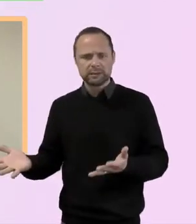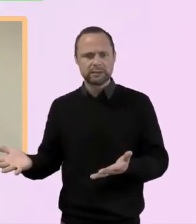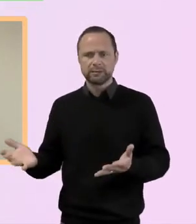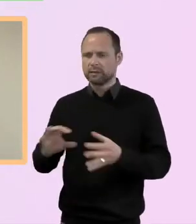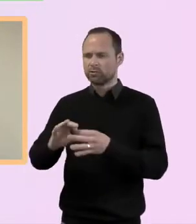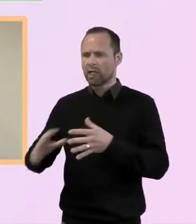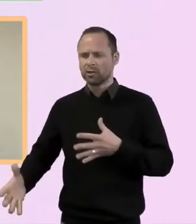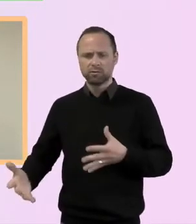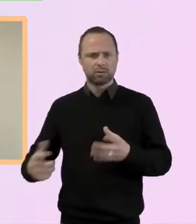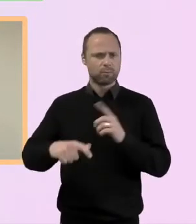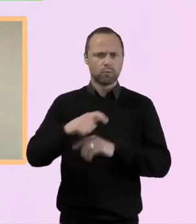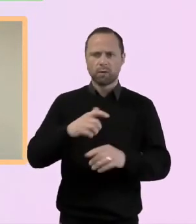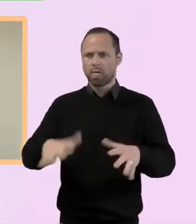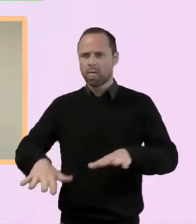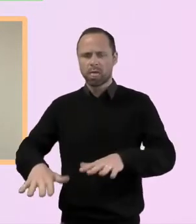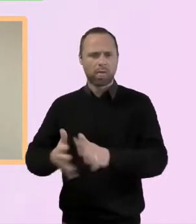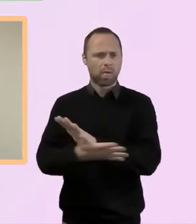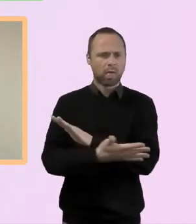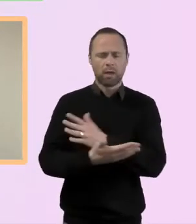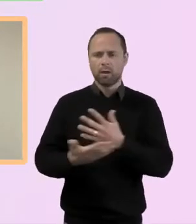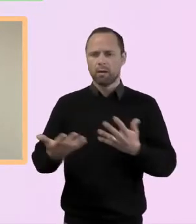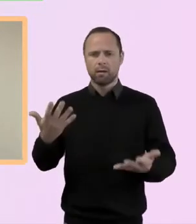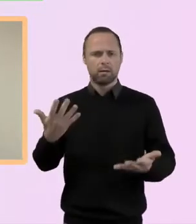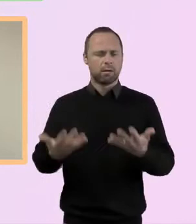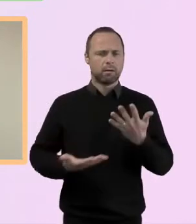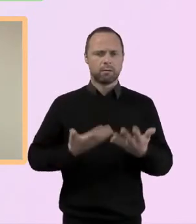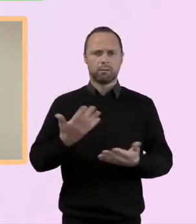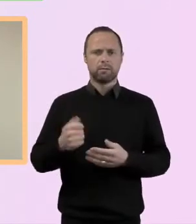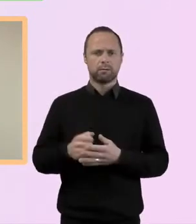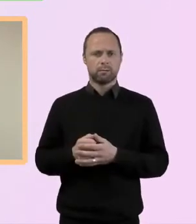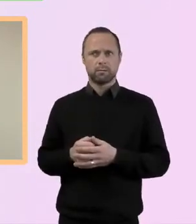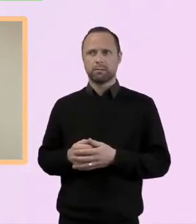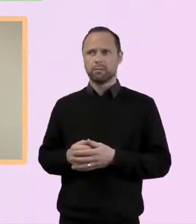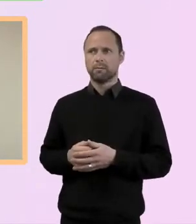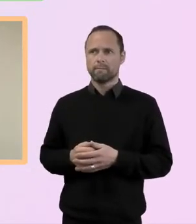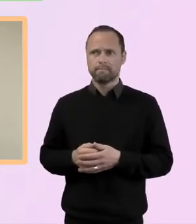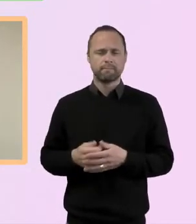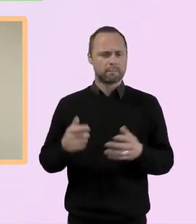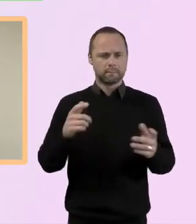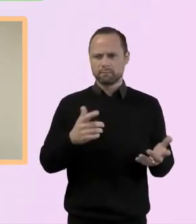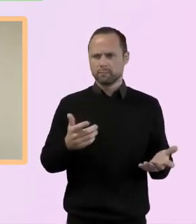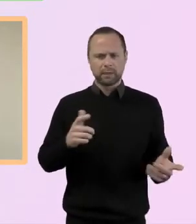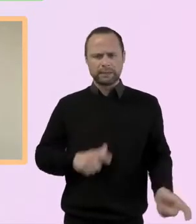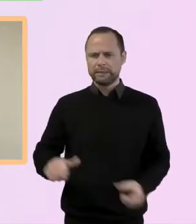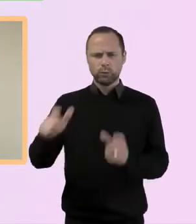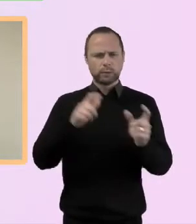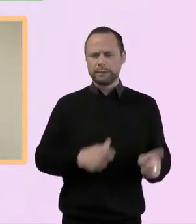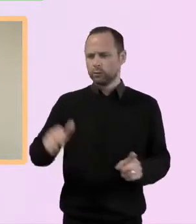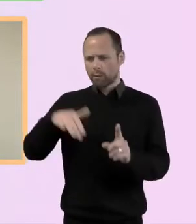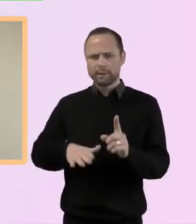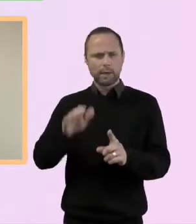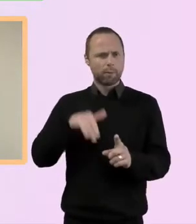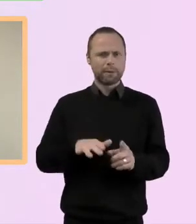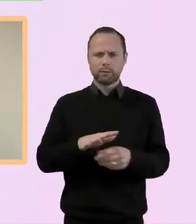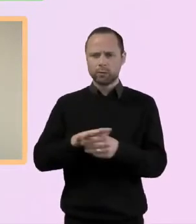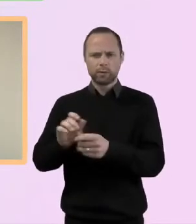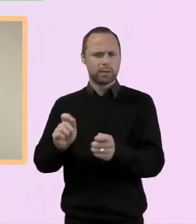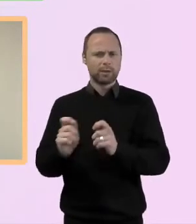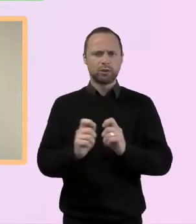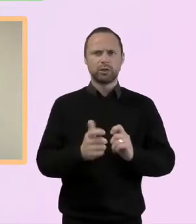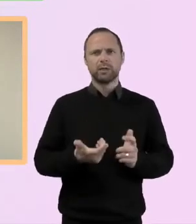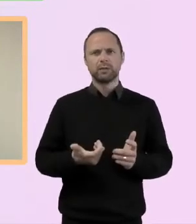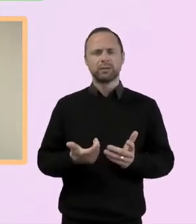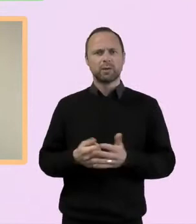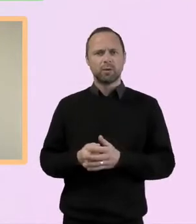and often unsettling, rapid, discontinuous change. And it feels as though a lot of things that were